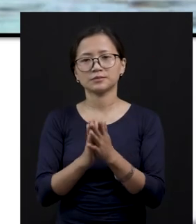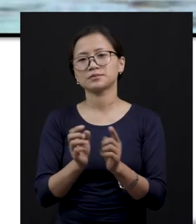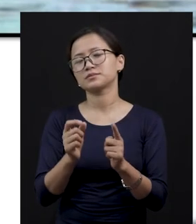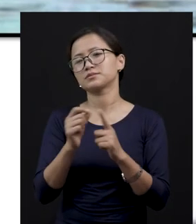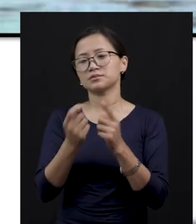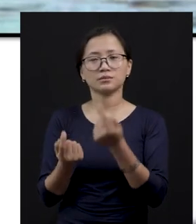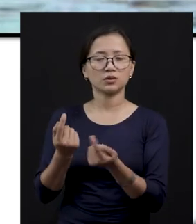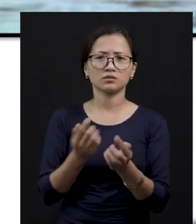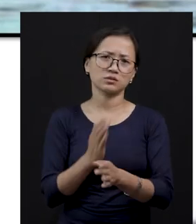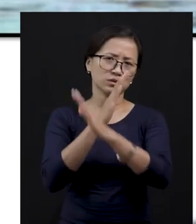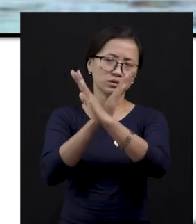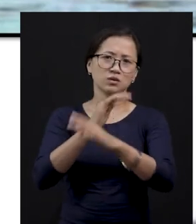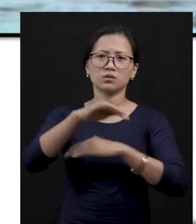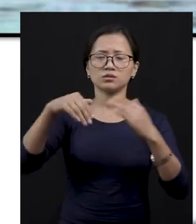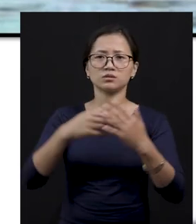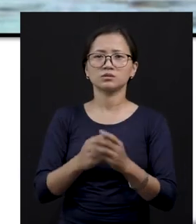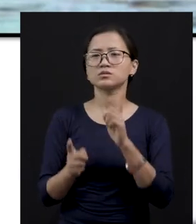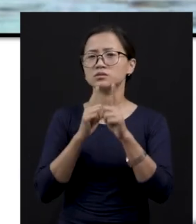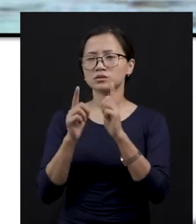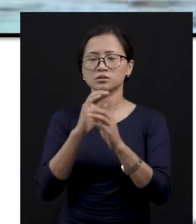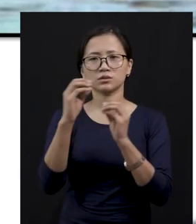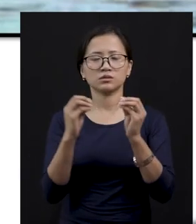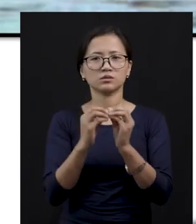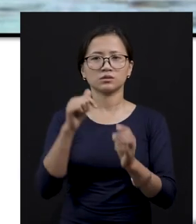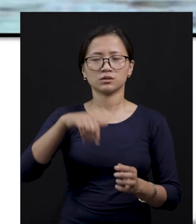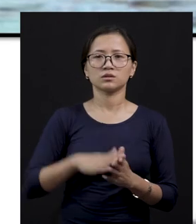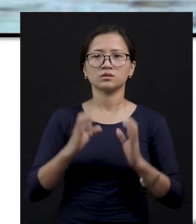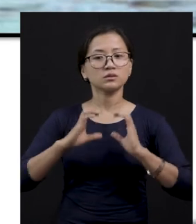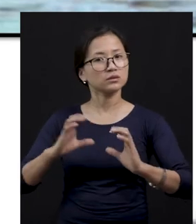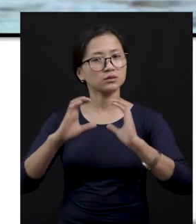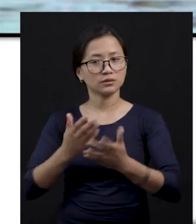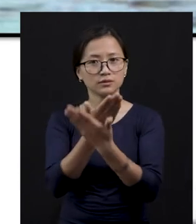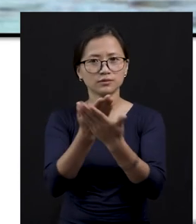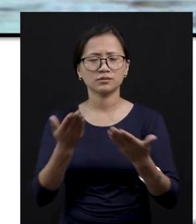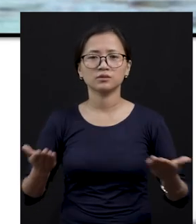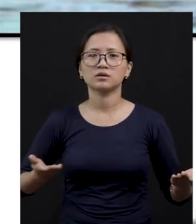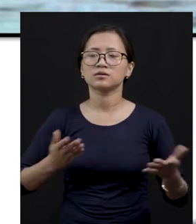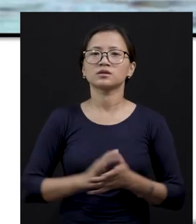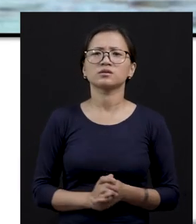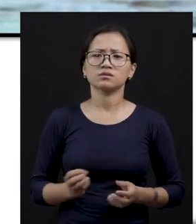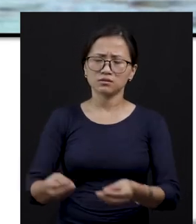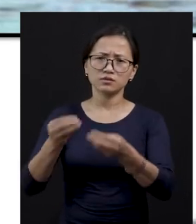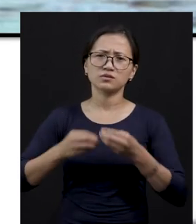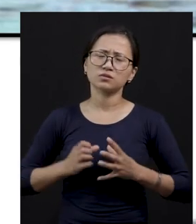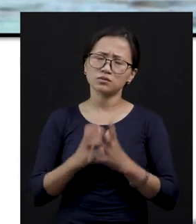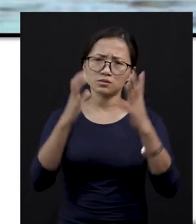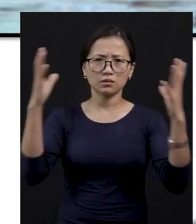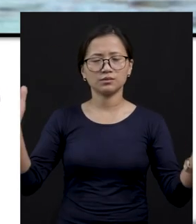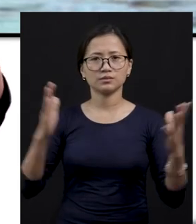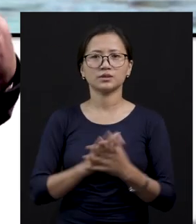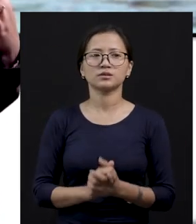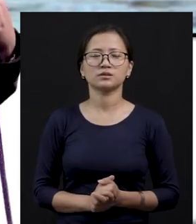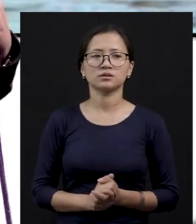protection of animals. All the animals that we have talked about now, we have to take care of them because they give us so much, okay? So, even